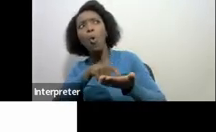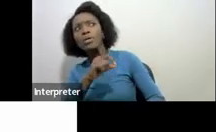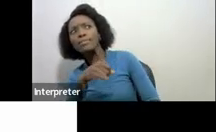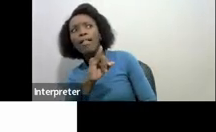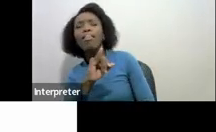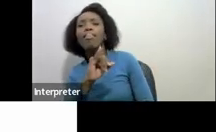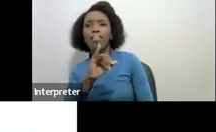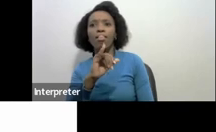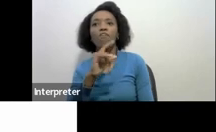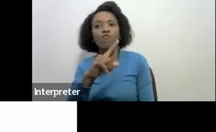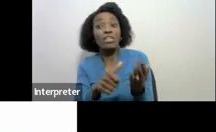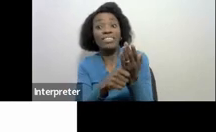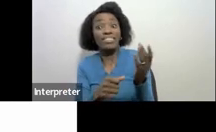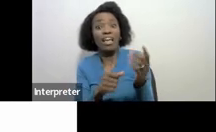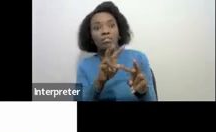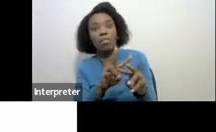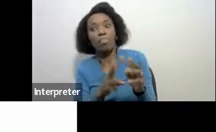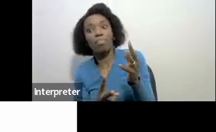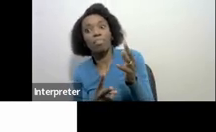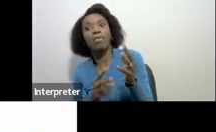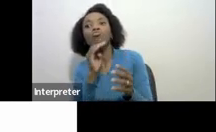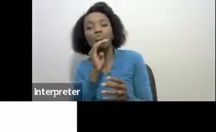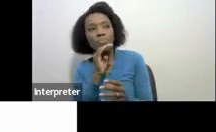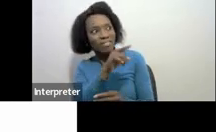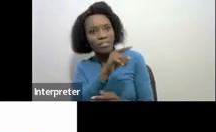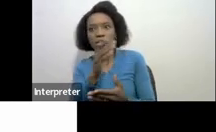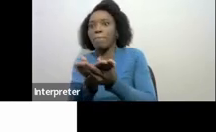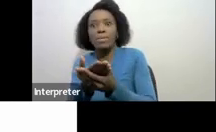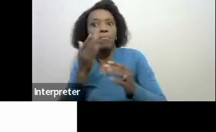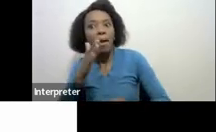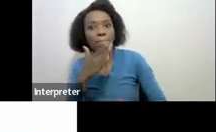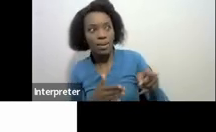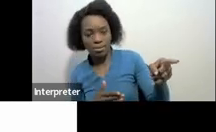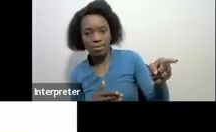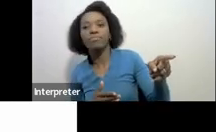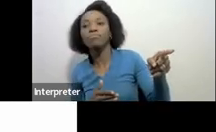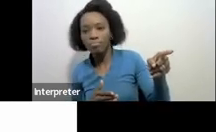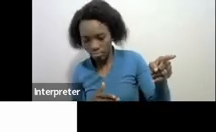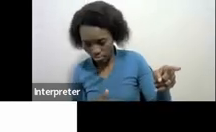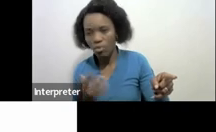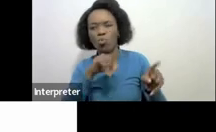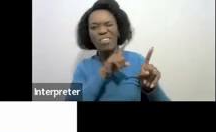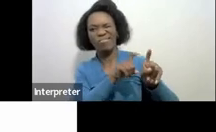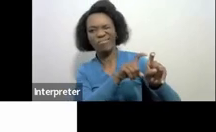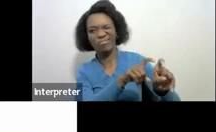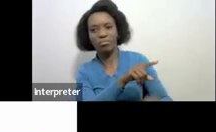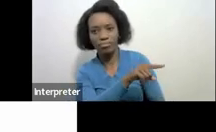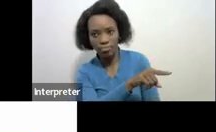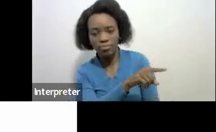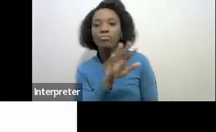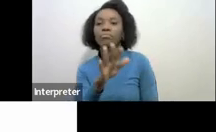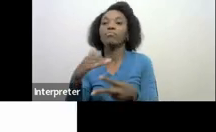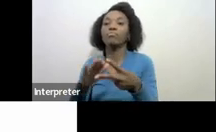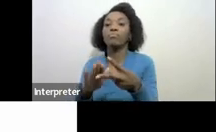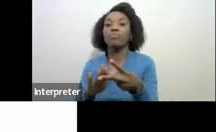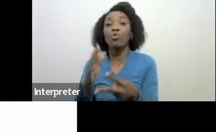types that also includes outstanding returns we are also responsible for account maintenance functions as